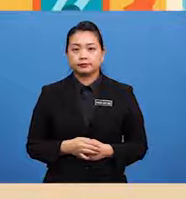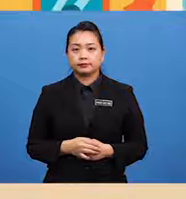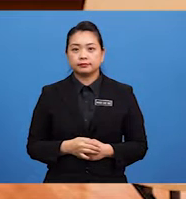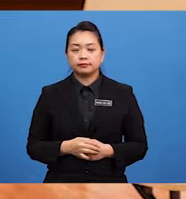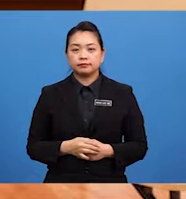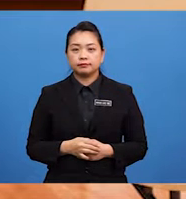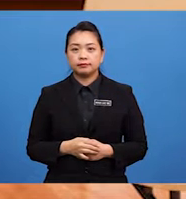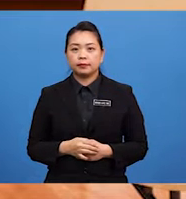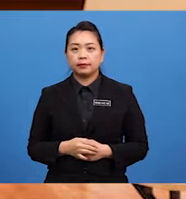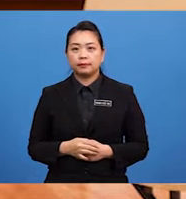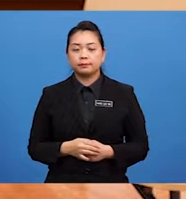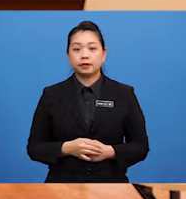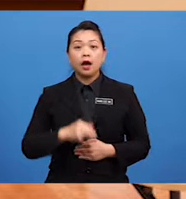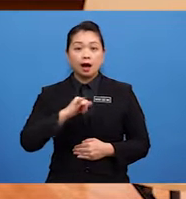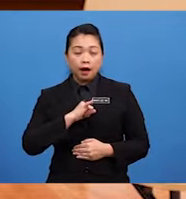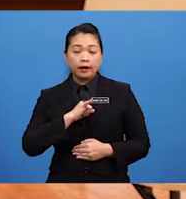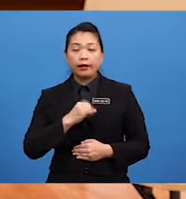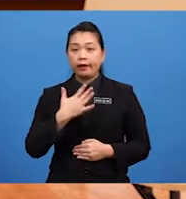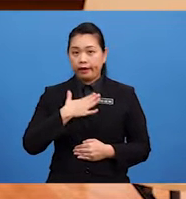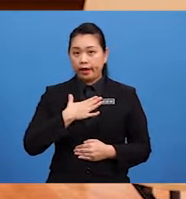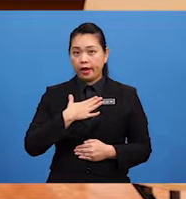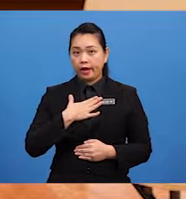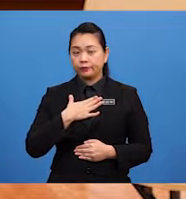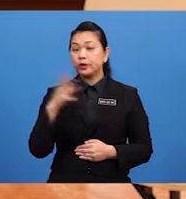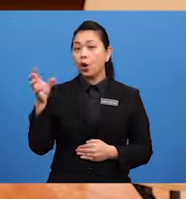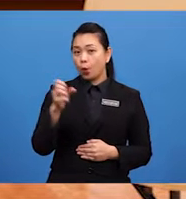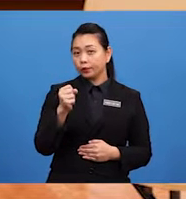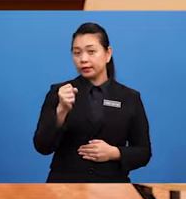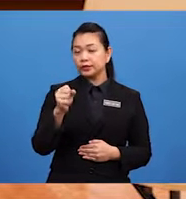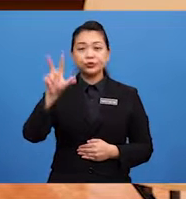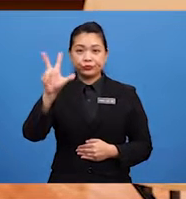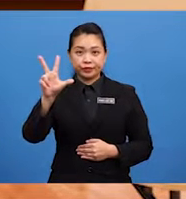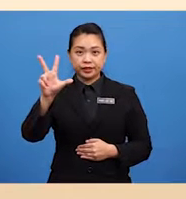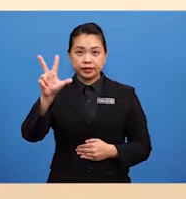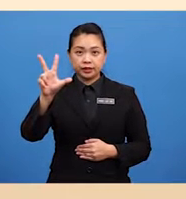Right I'm holding Three books